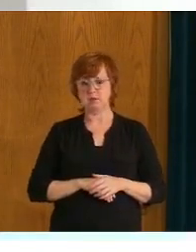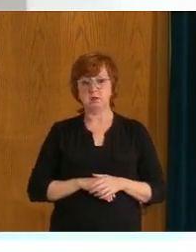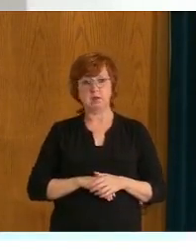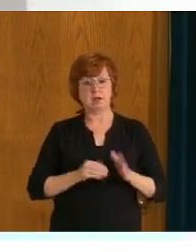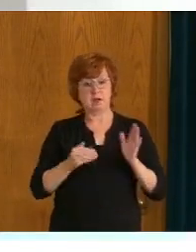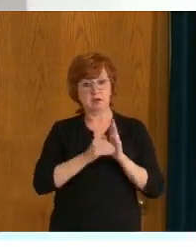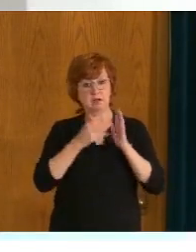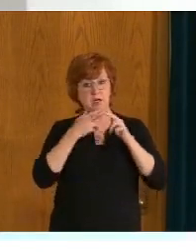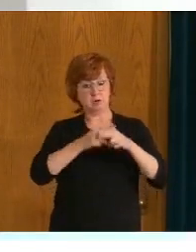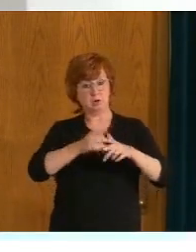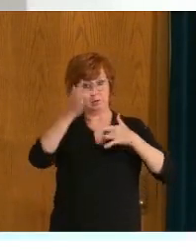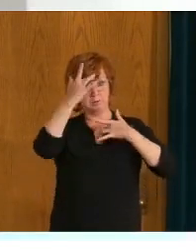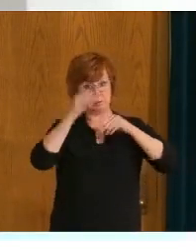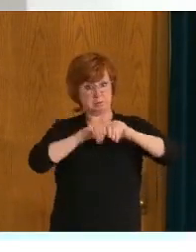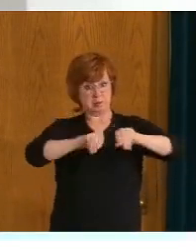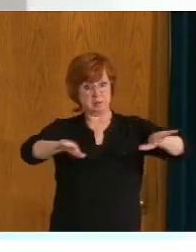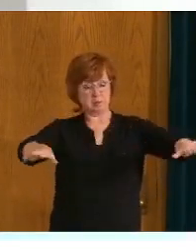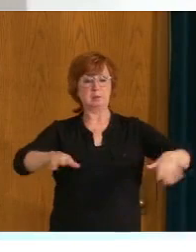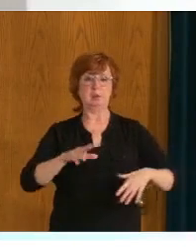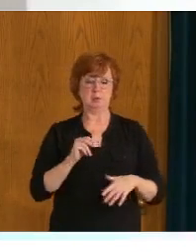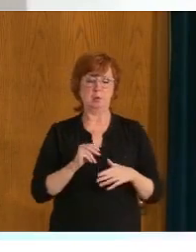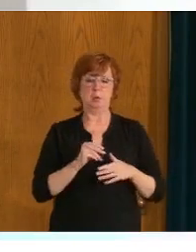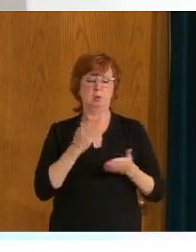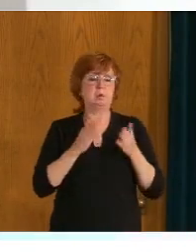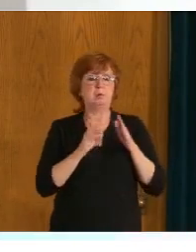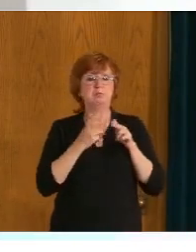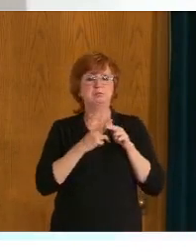just like with other respiratory illnesses and other vaccines.